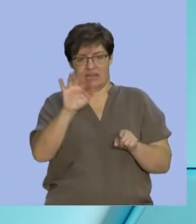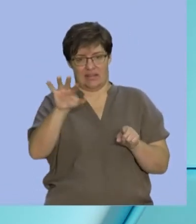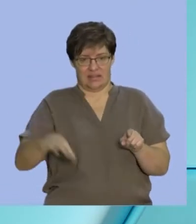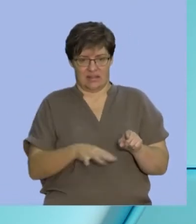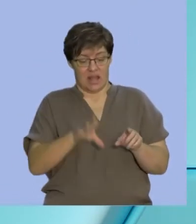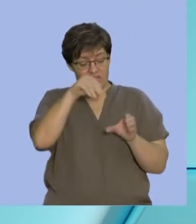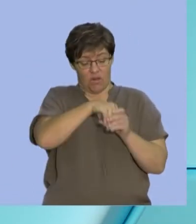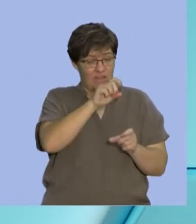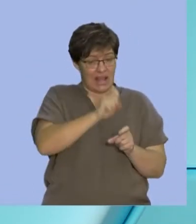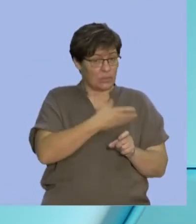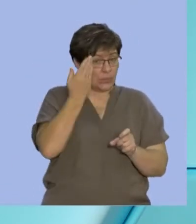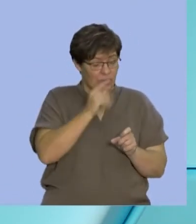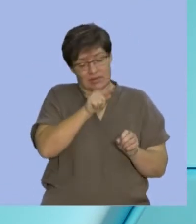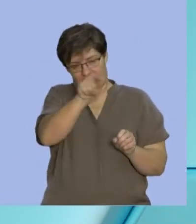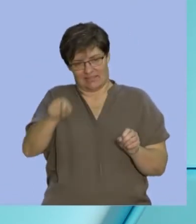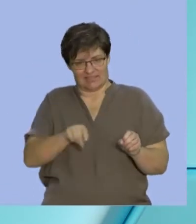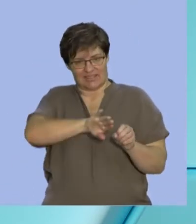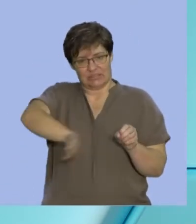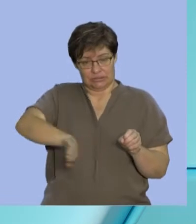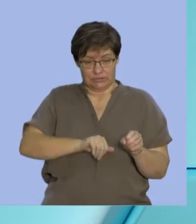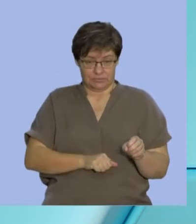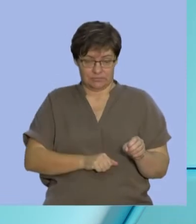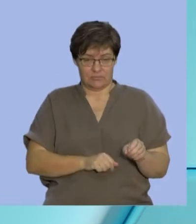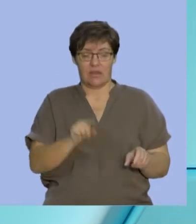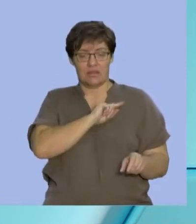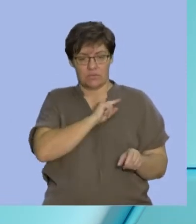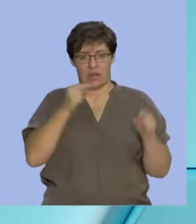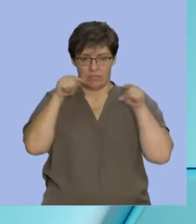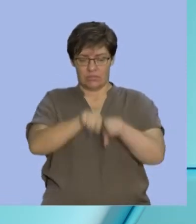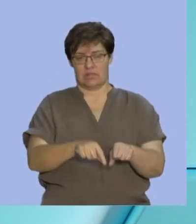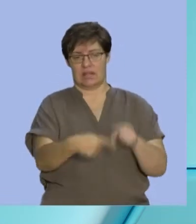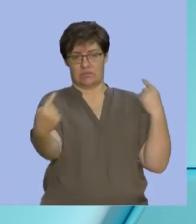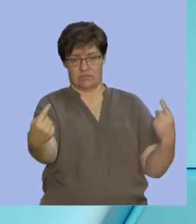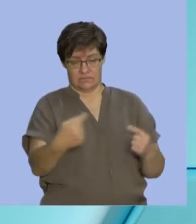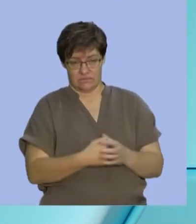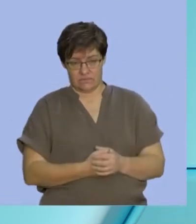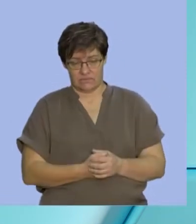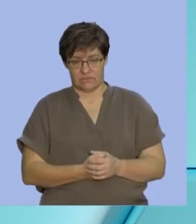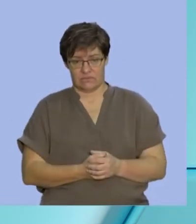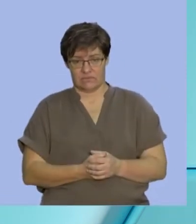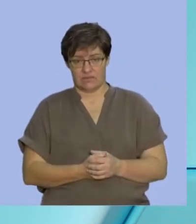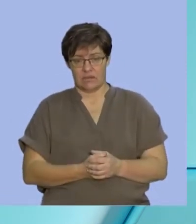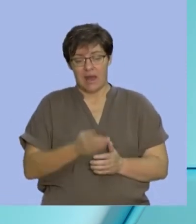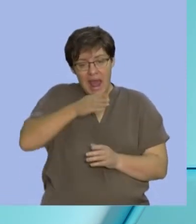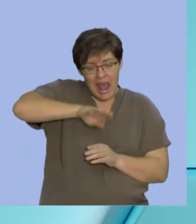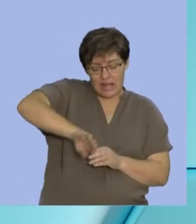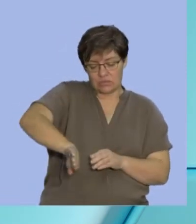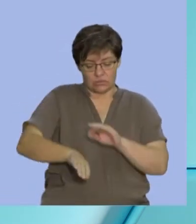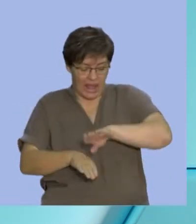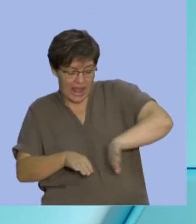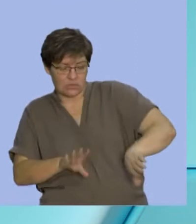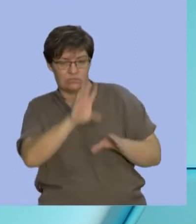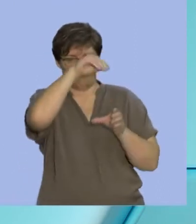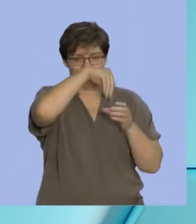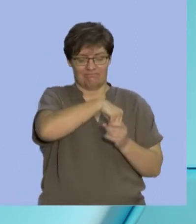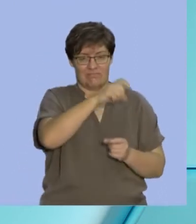that are not in X. That's why we're saying it's mutually exclusive. It's excluding those not in X.